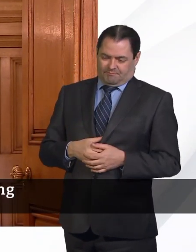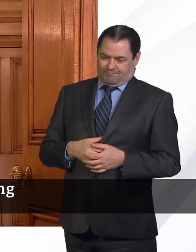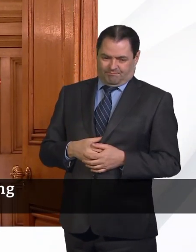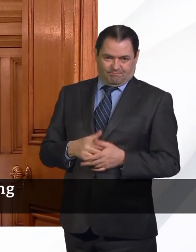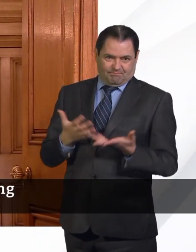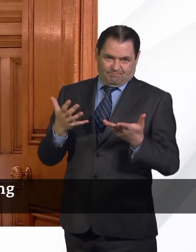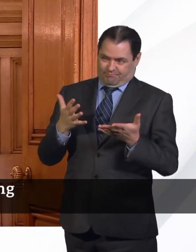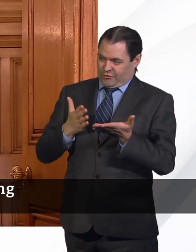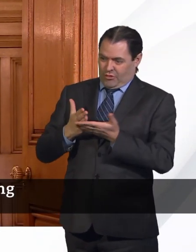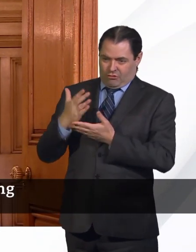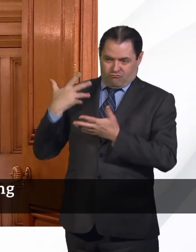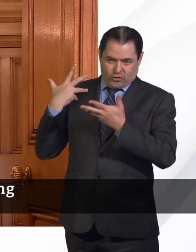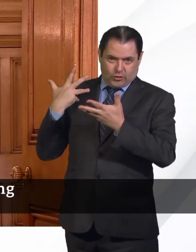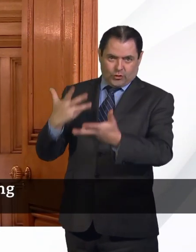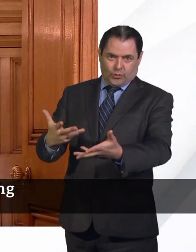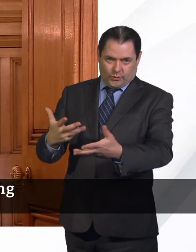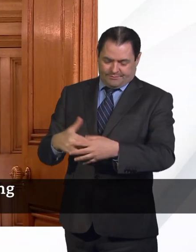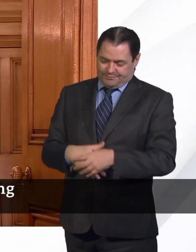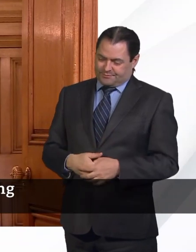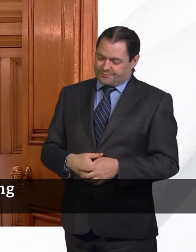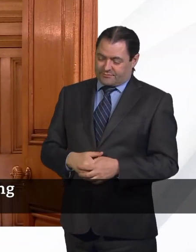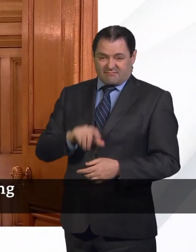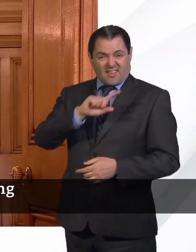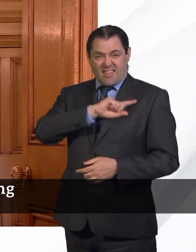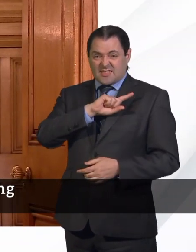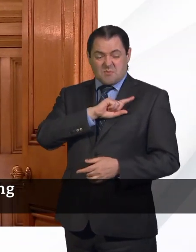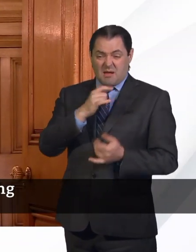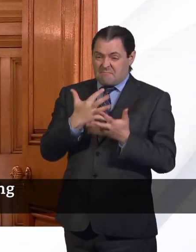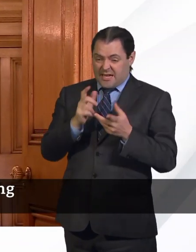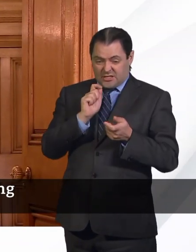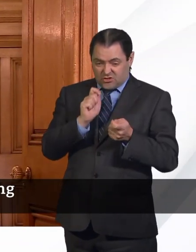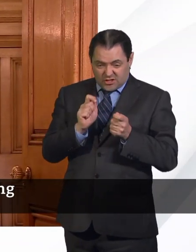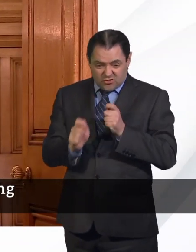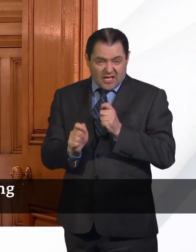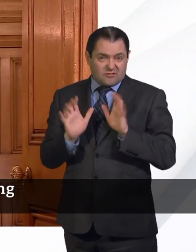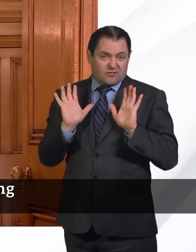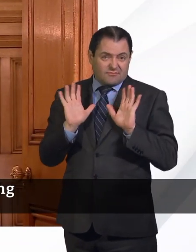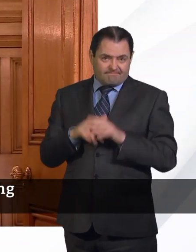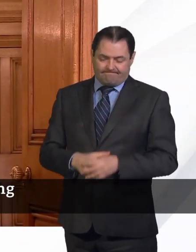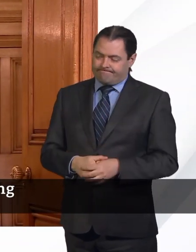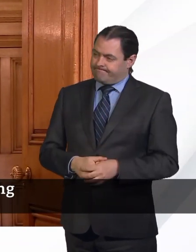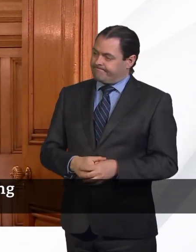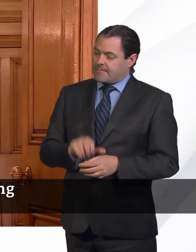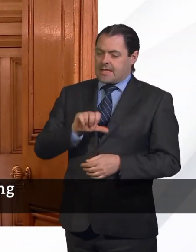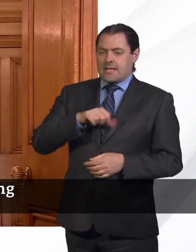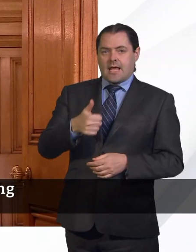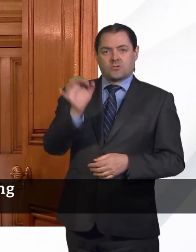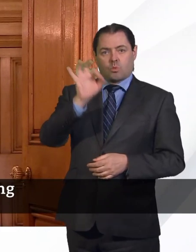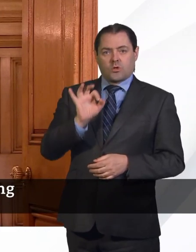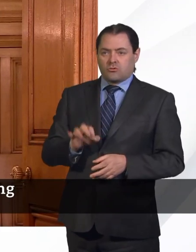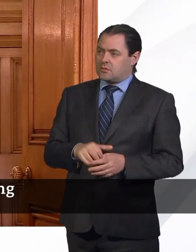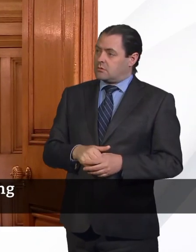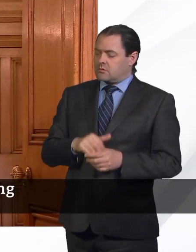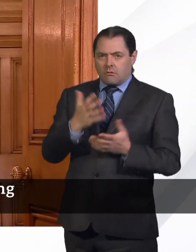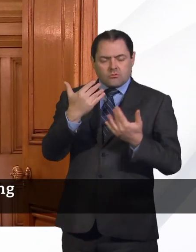has been throughout this. And hence, many of the changes that we've brought in. The next question is from Sarah O